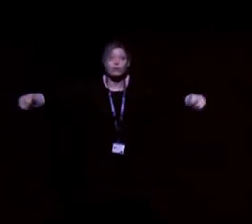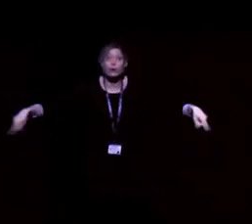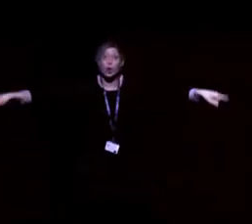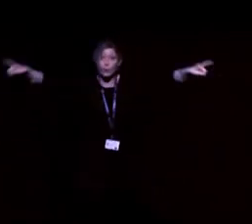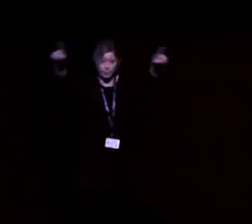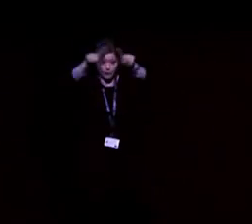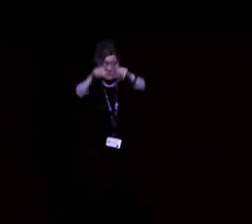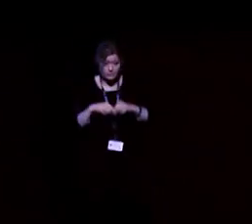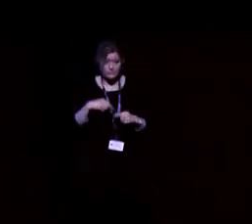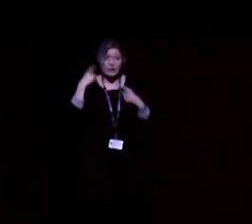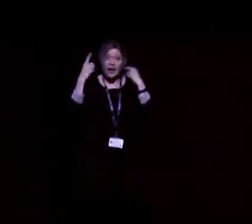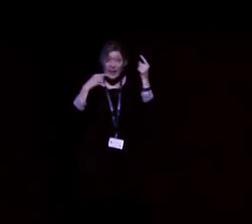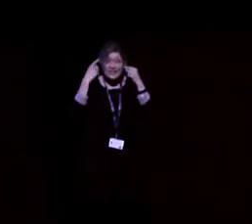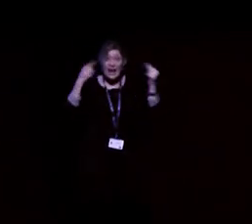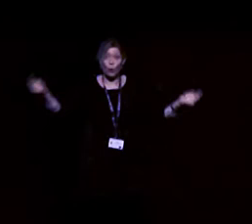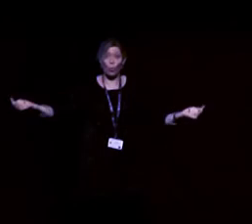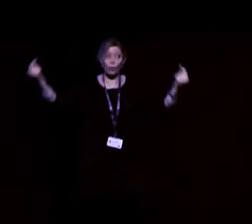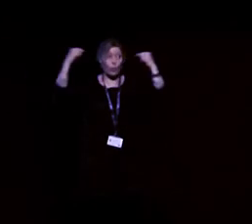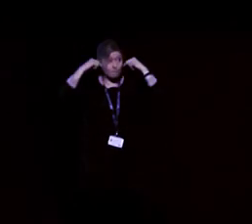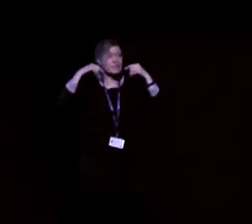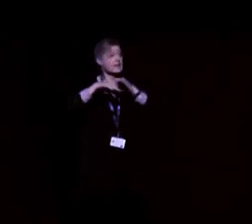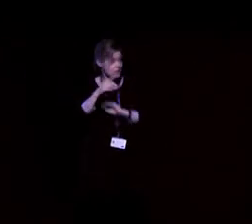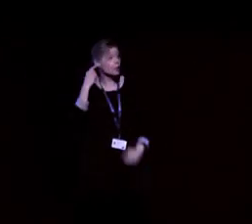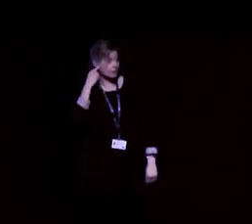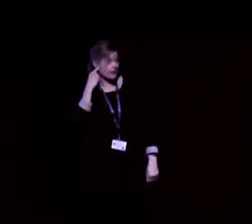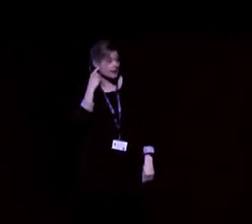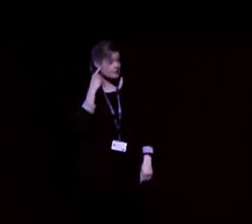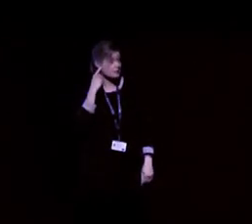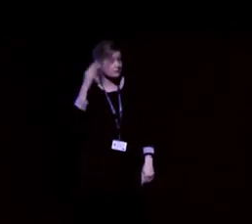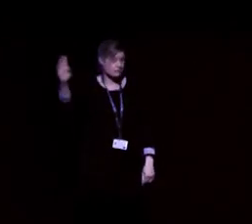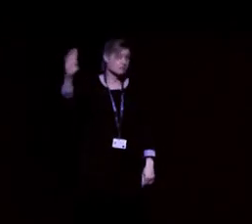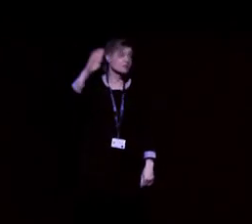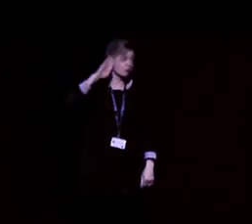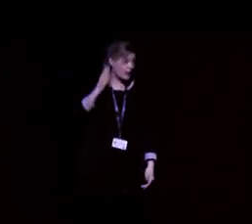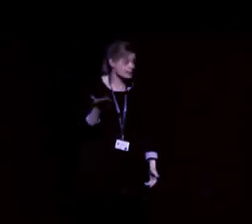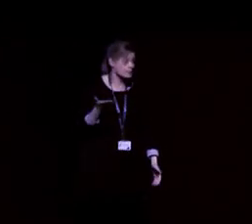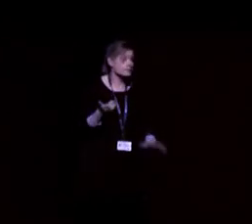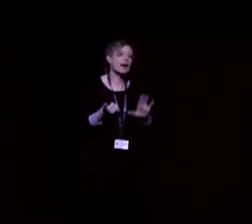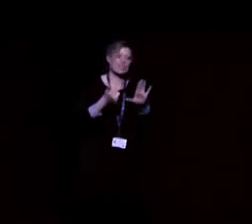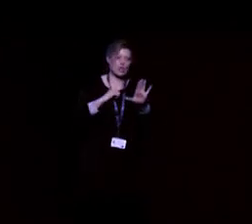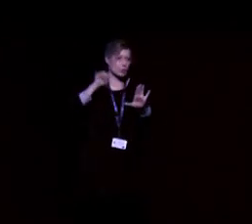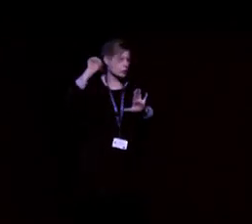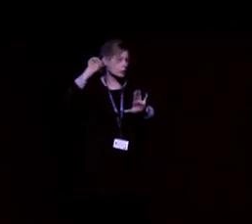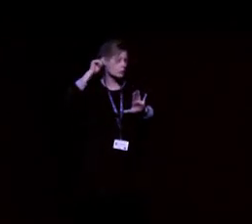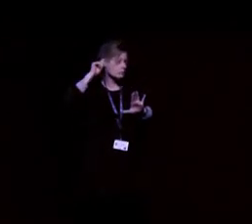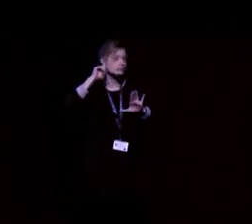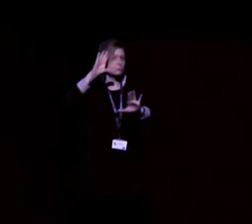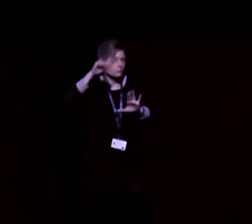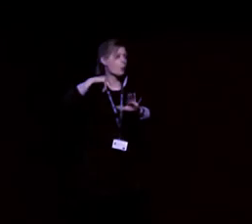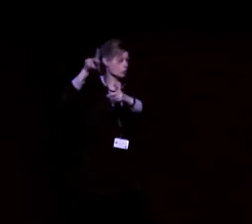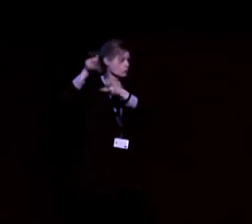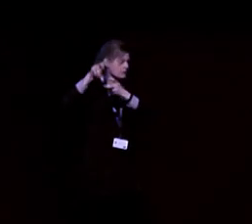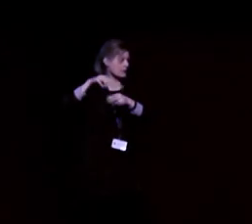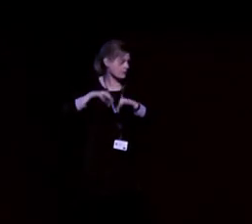sound is then being sent straight to your hearing aid, assuming that your hearing aid is on the loop